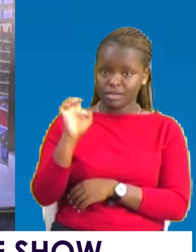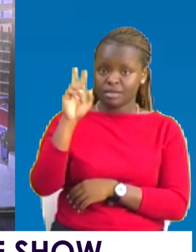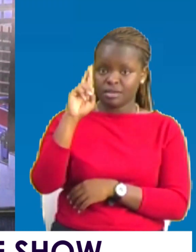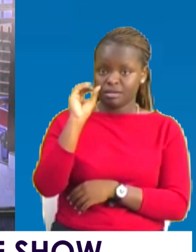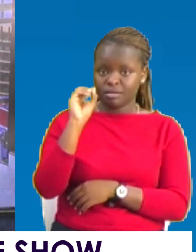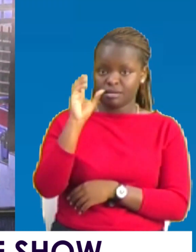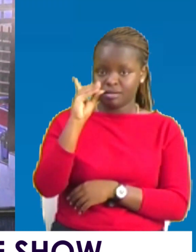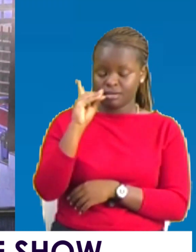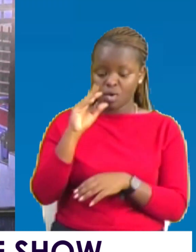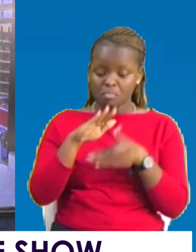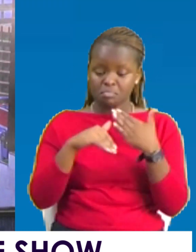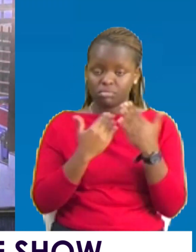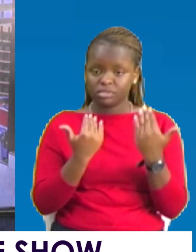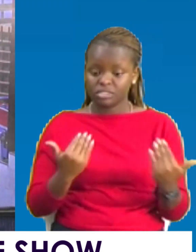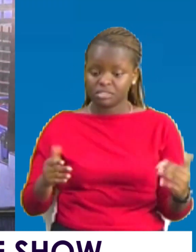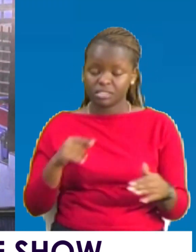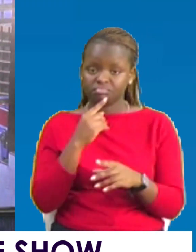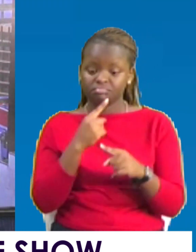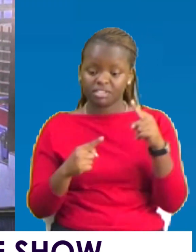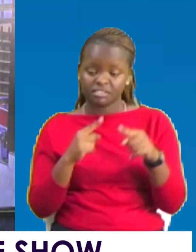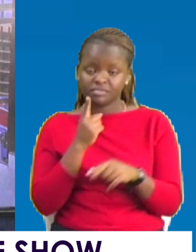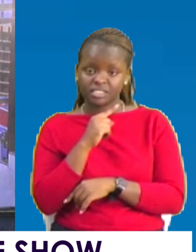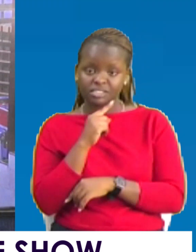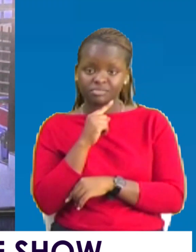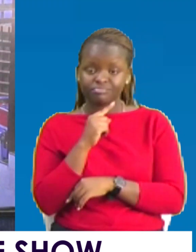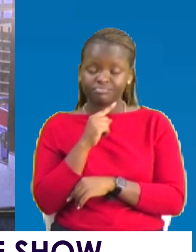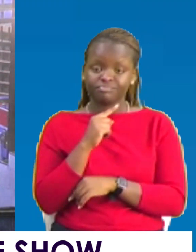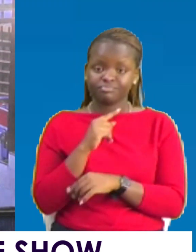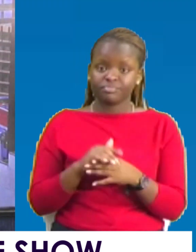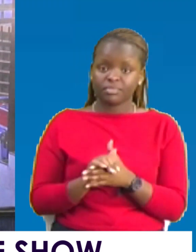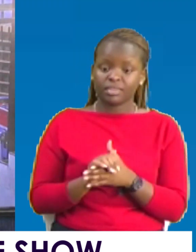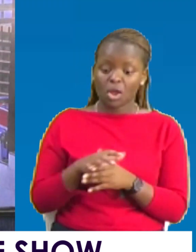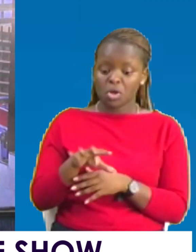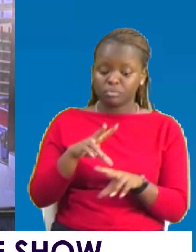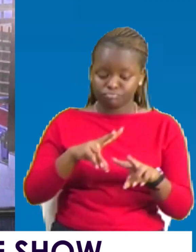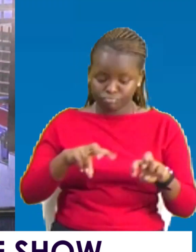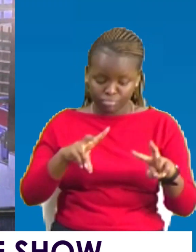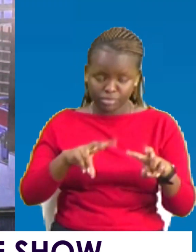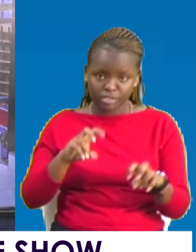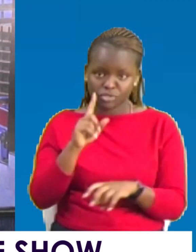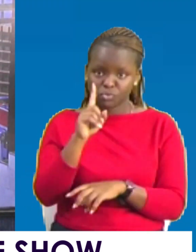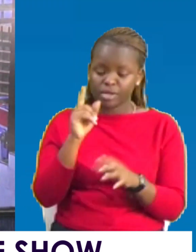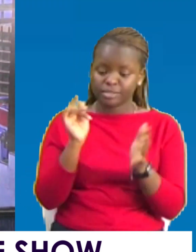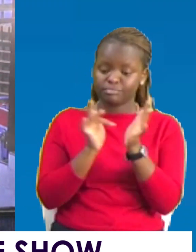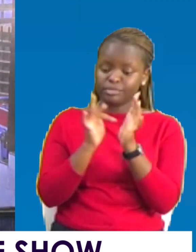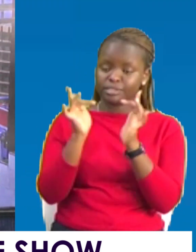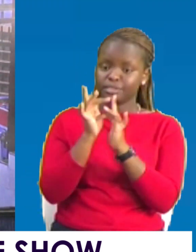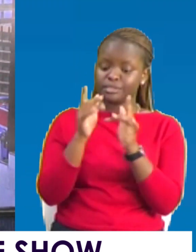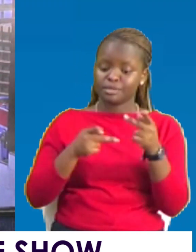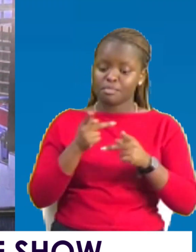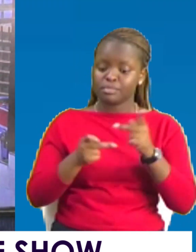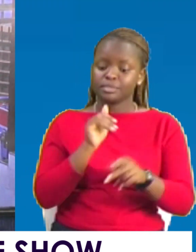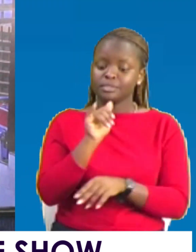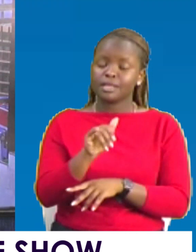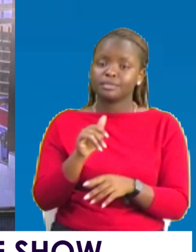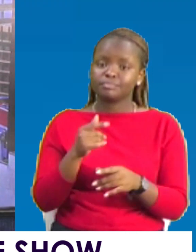should be killed. If the devil sent emissaries to look for one Jesus. And in the process children